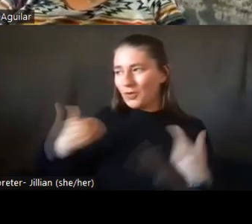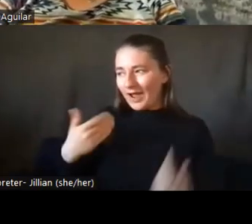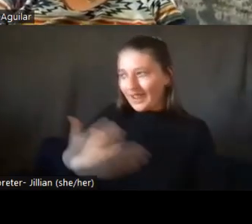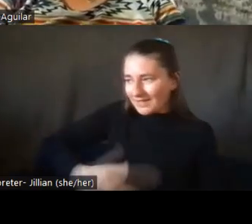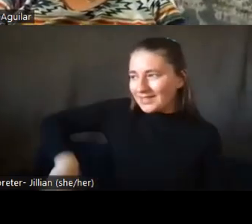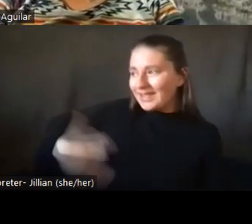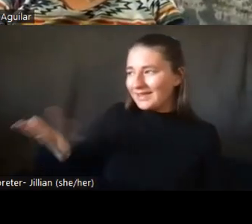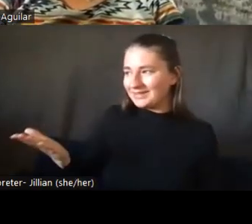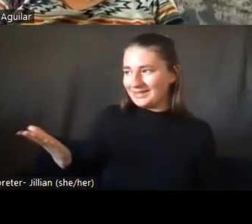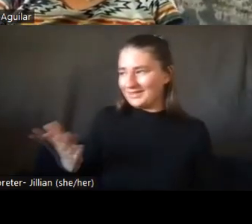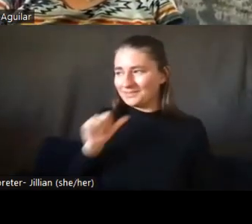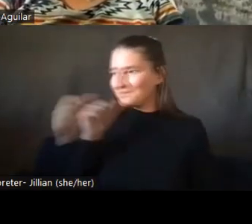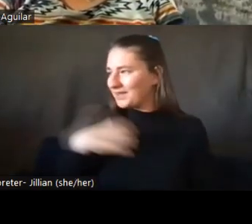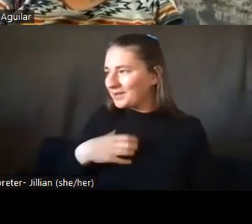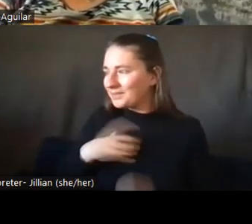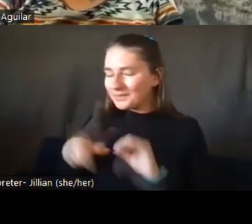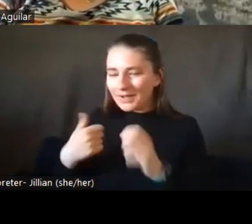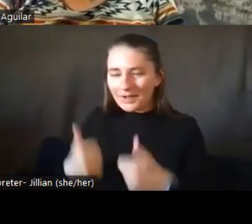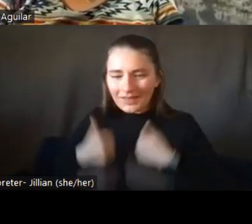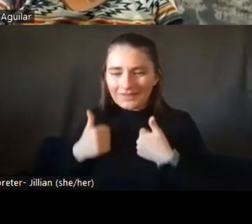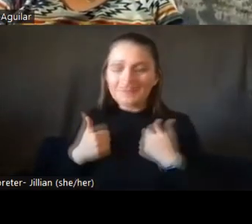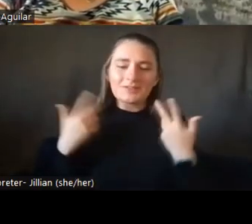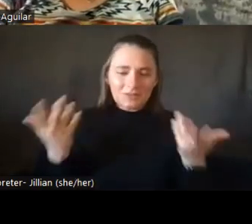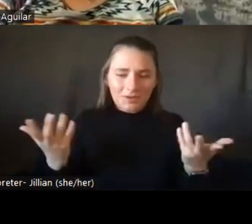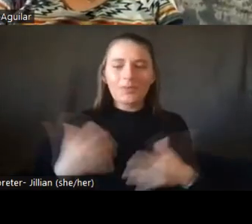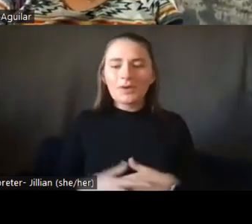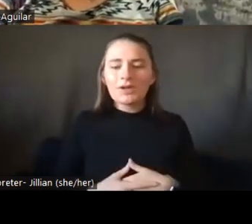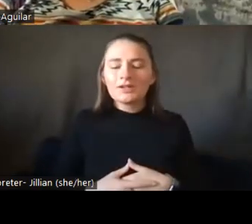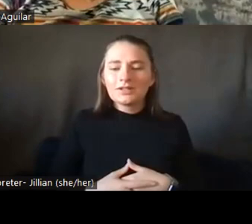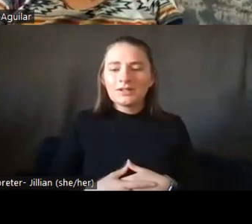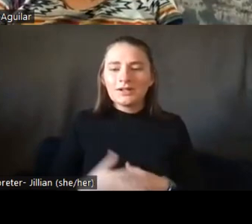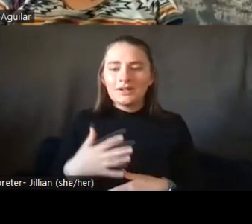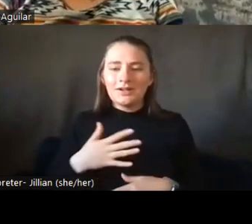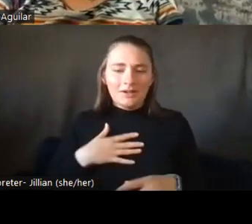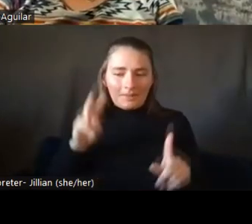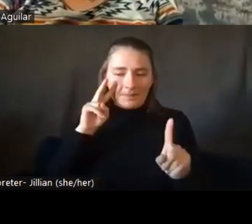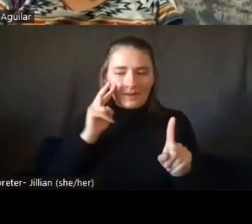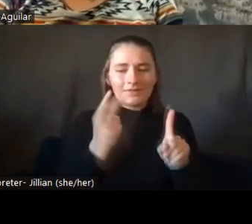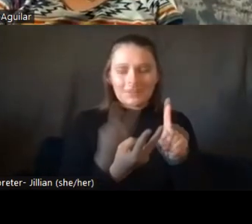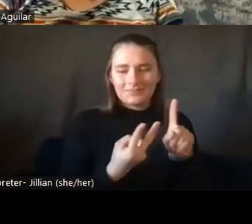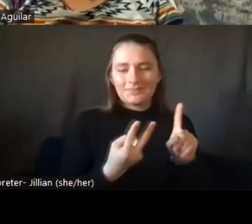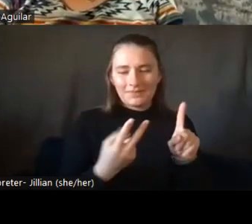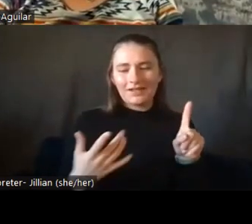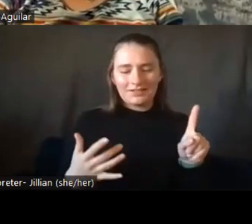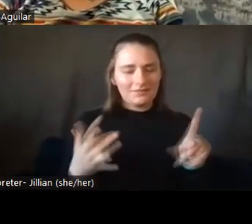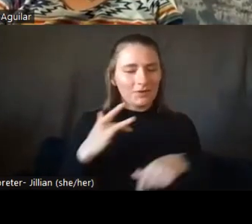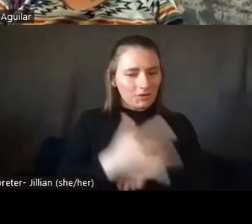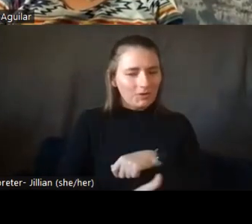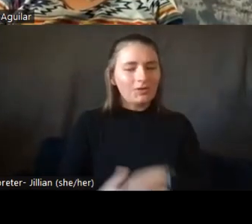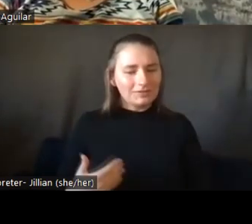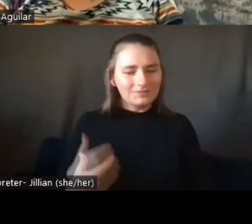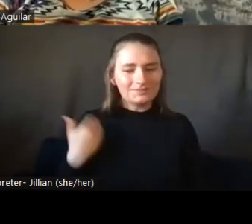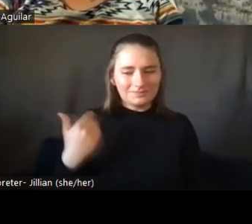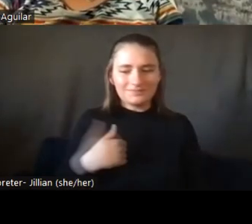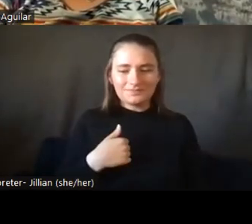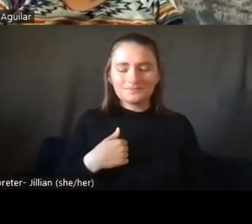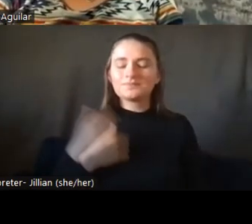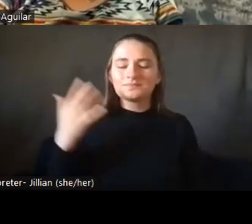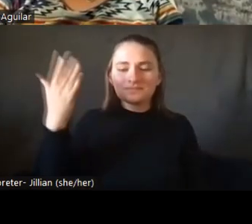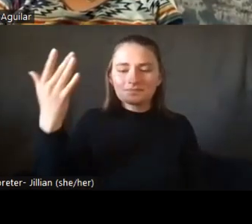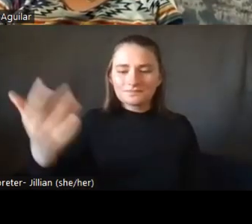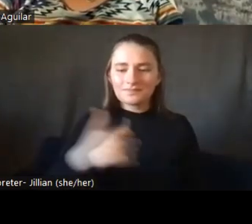life, you know. So it just broadened my perspective from a young age. And then when I eventually had children,